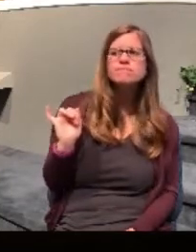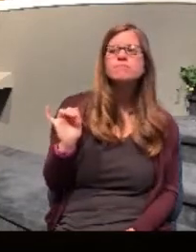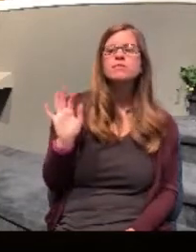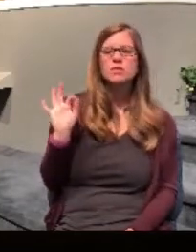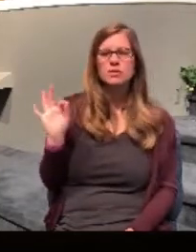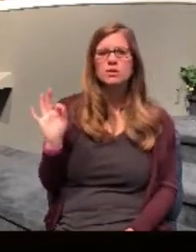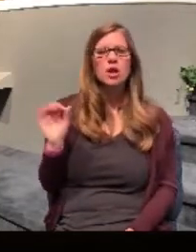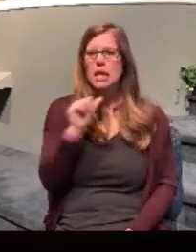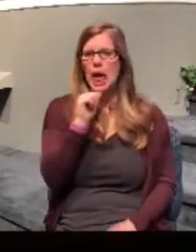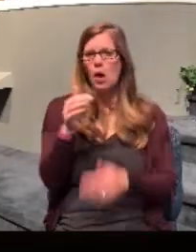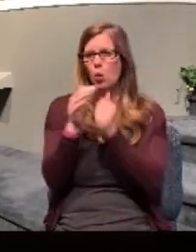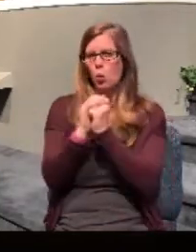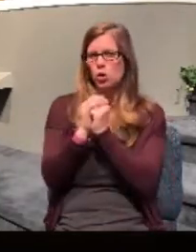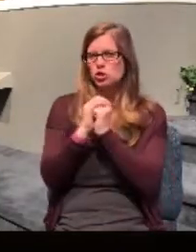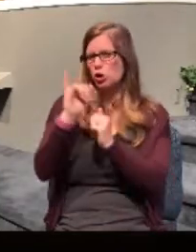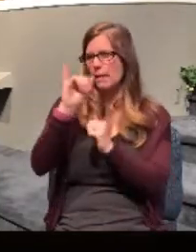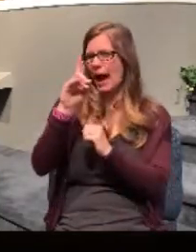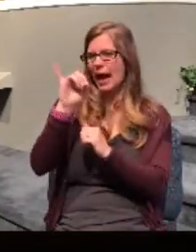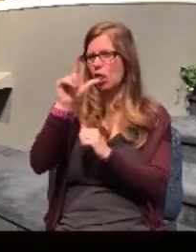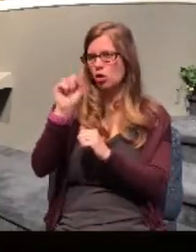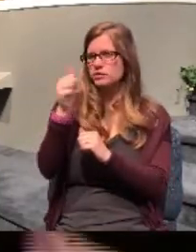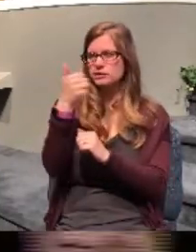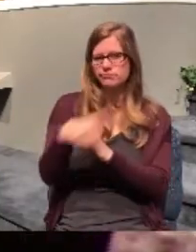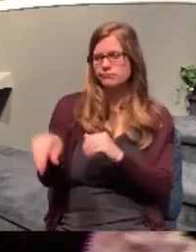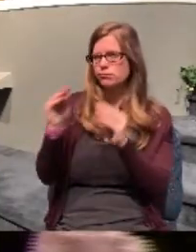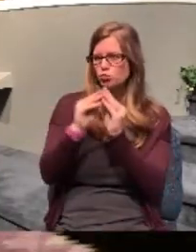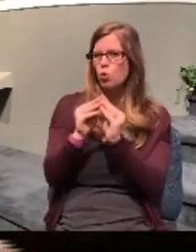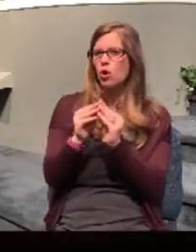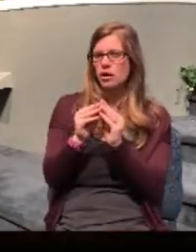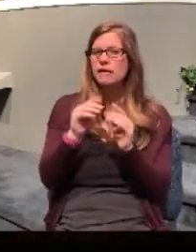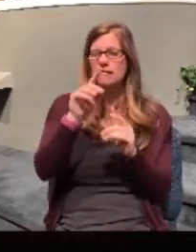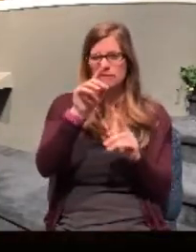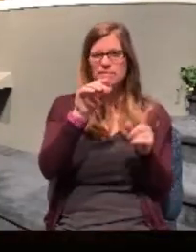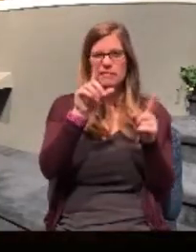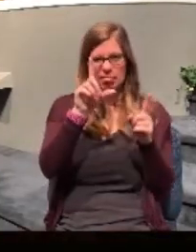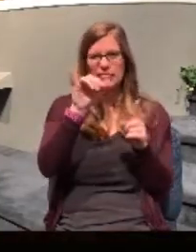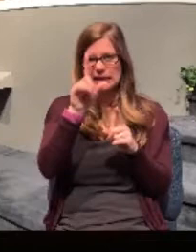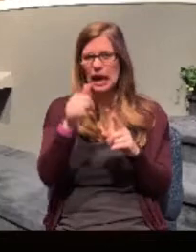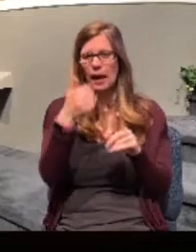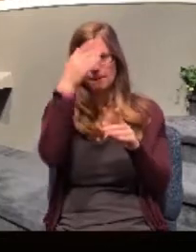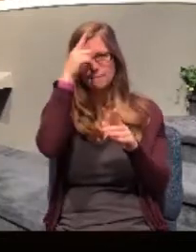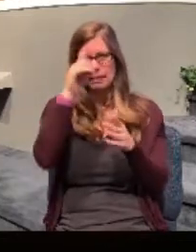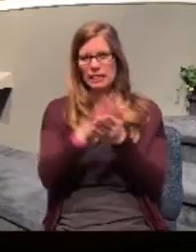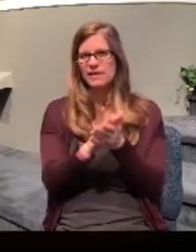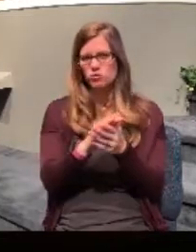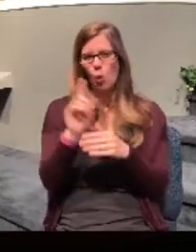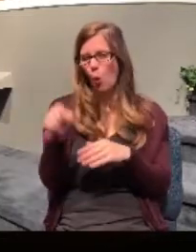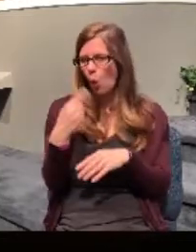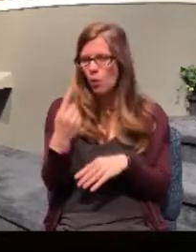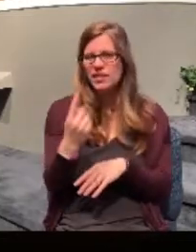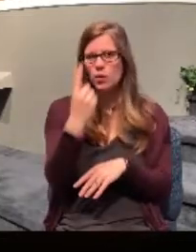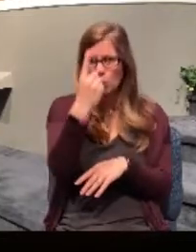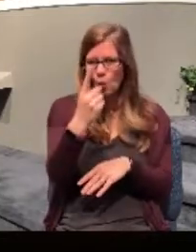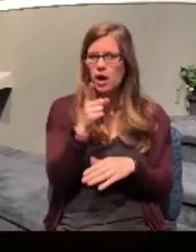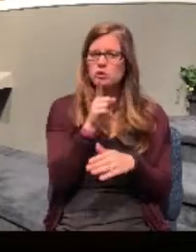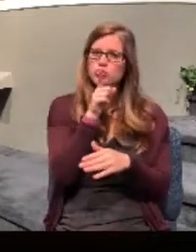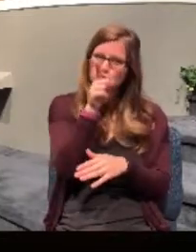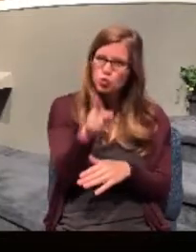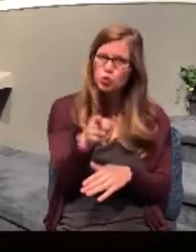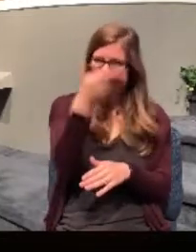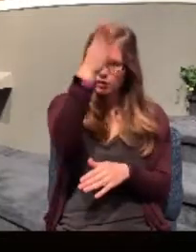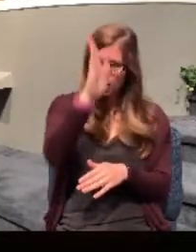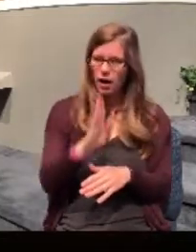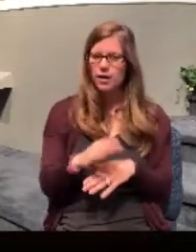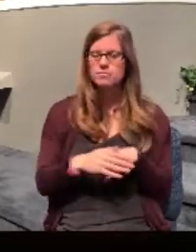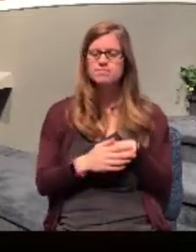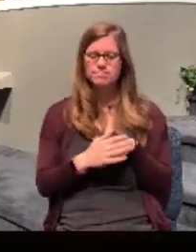of idolatry. She believed that there was only one true living God. And so she identified